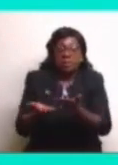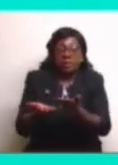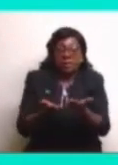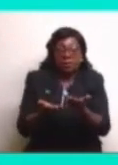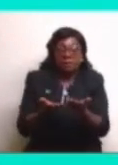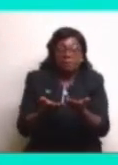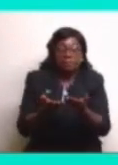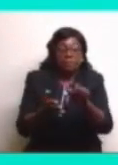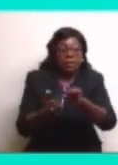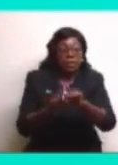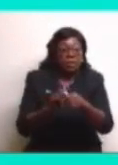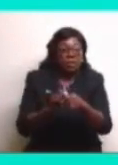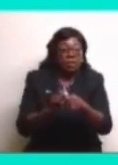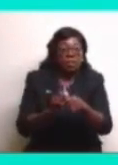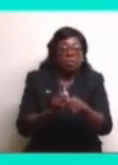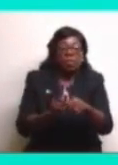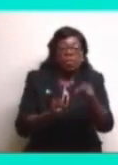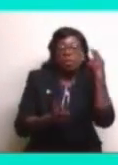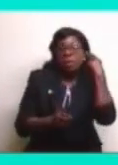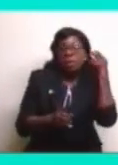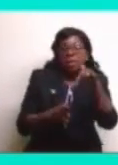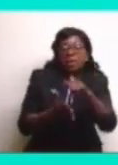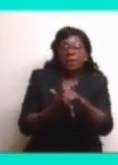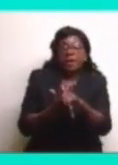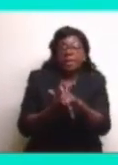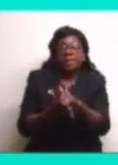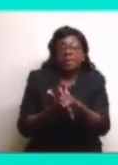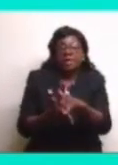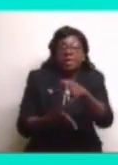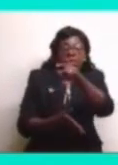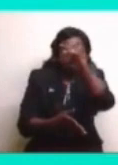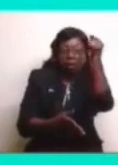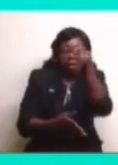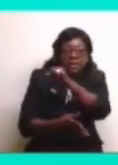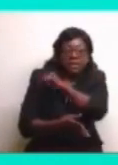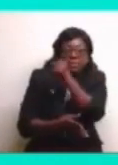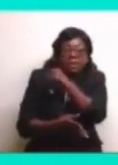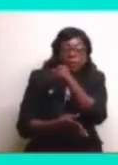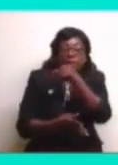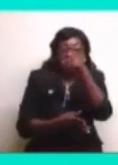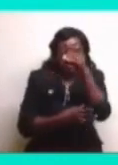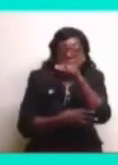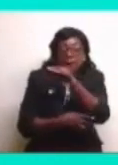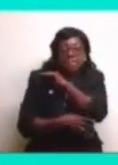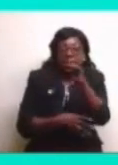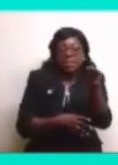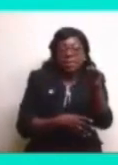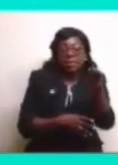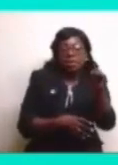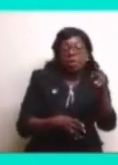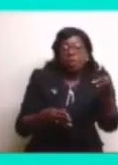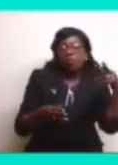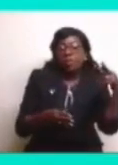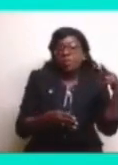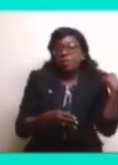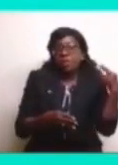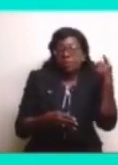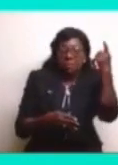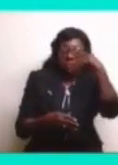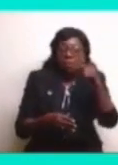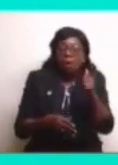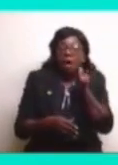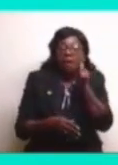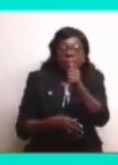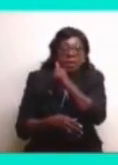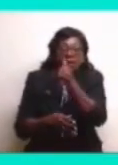So you've heard that George Smith was the minister responsible for agriculture